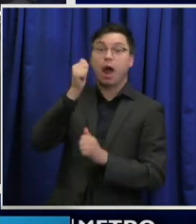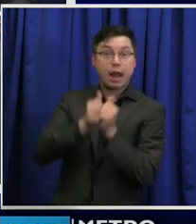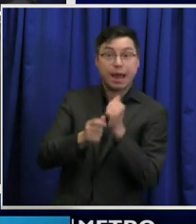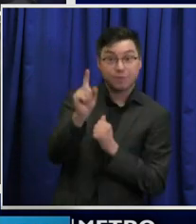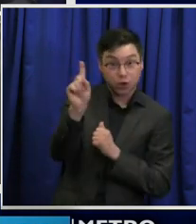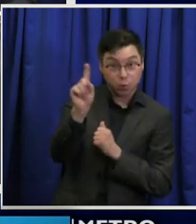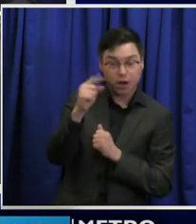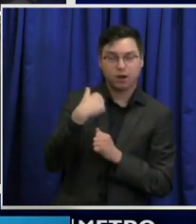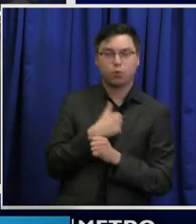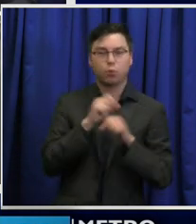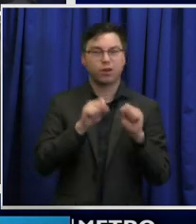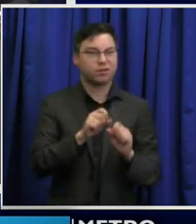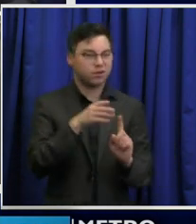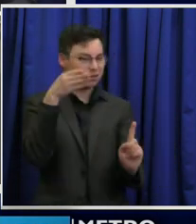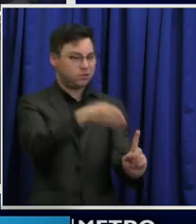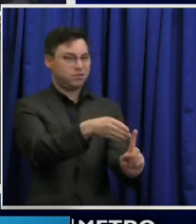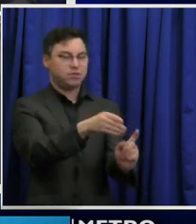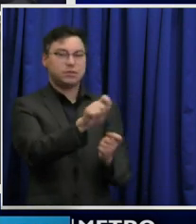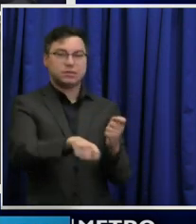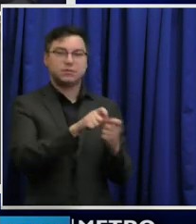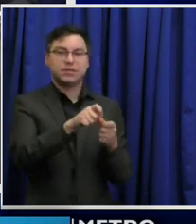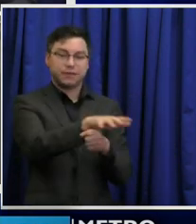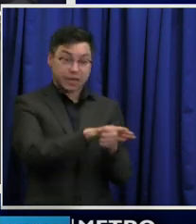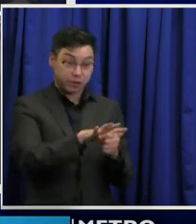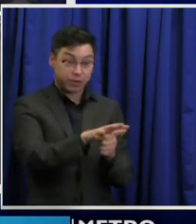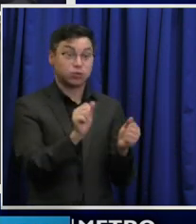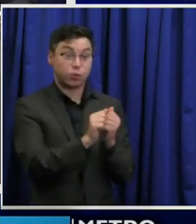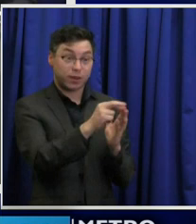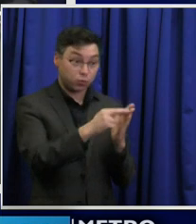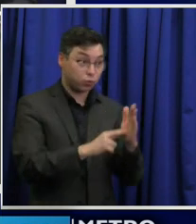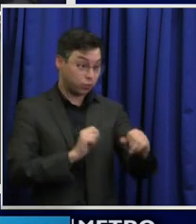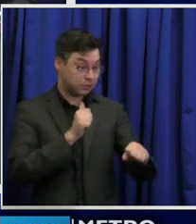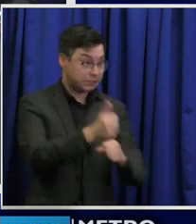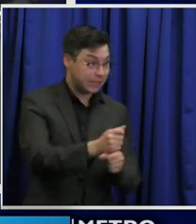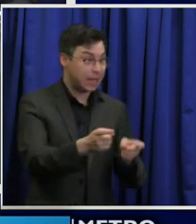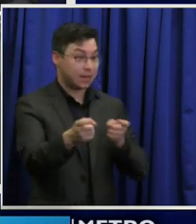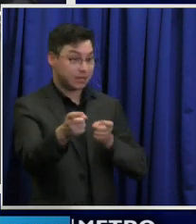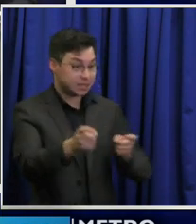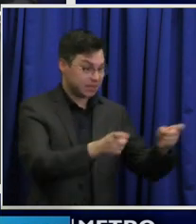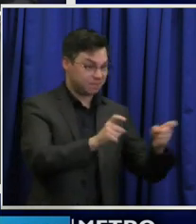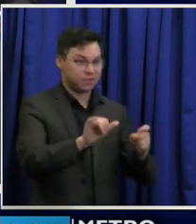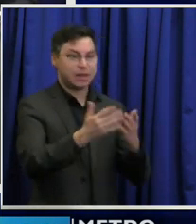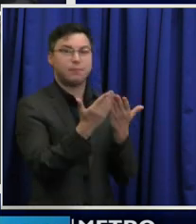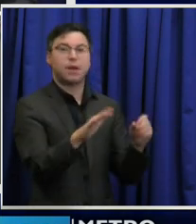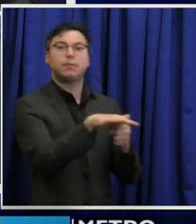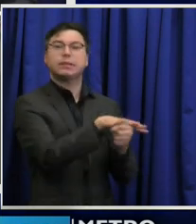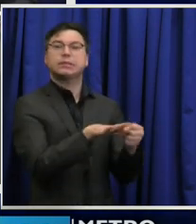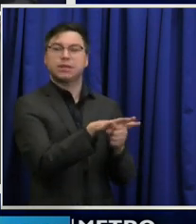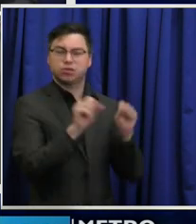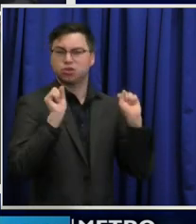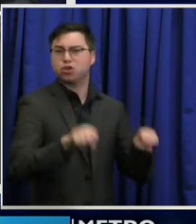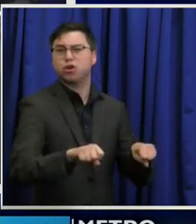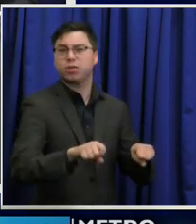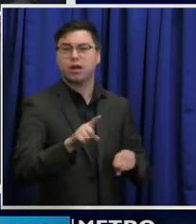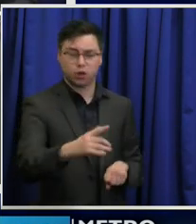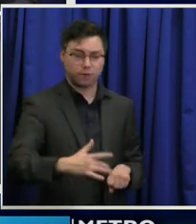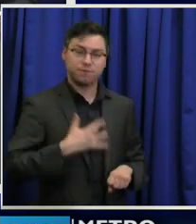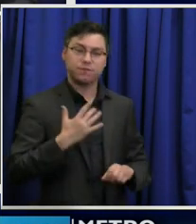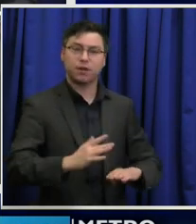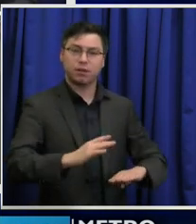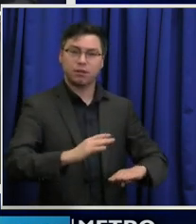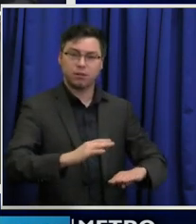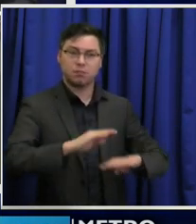target certain areas with rules governing the public space that you would feel would be